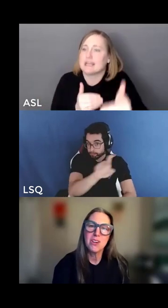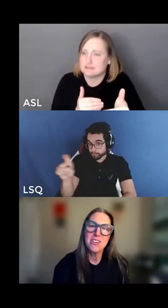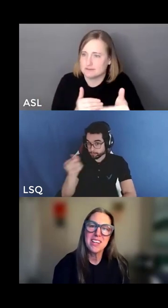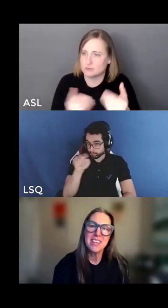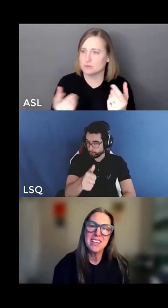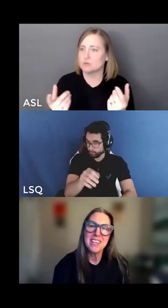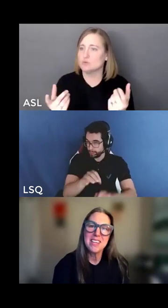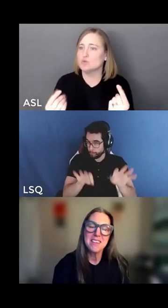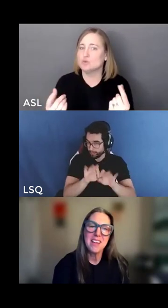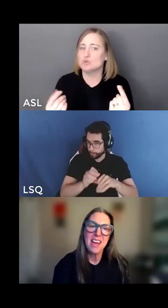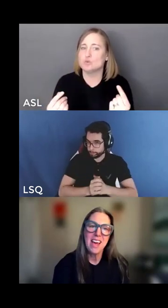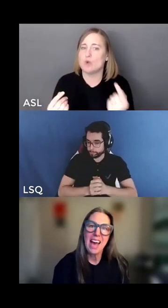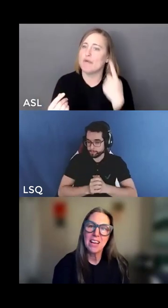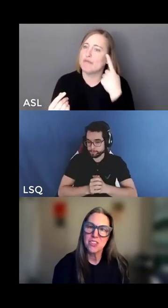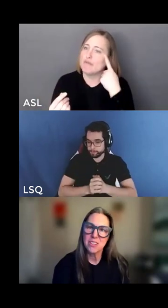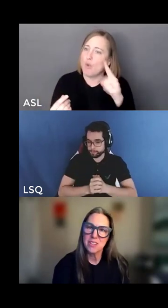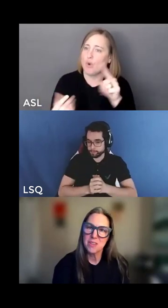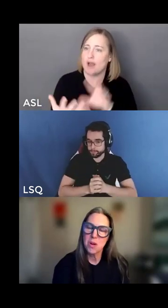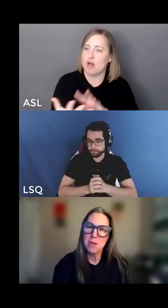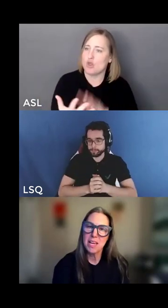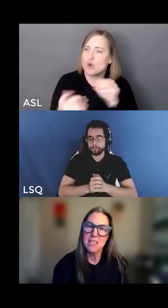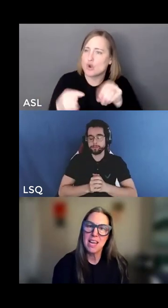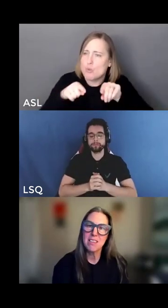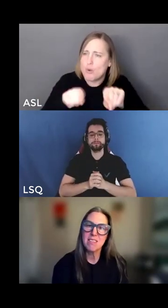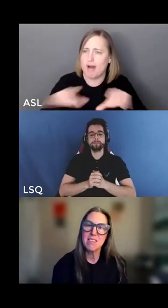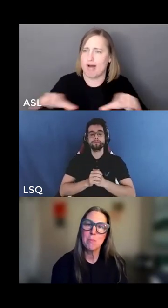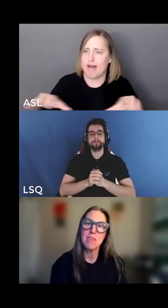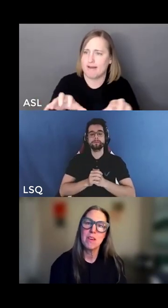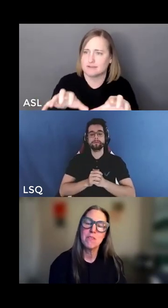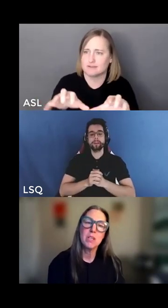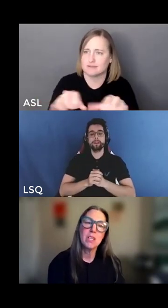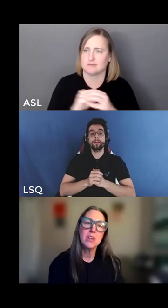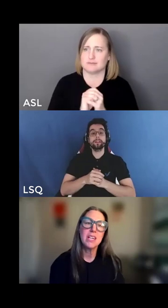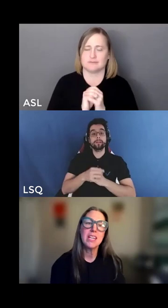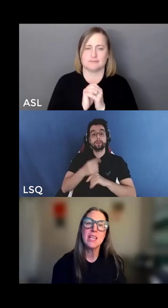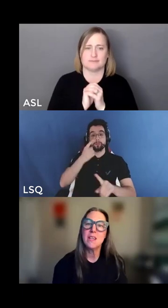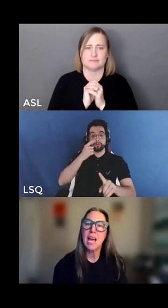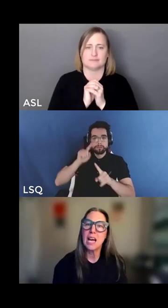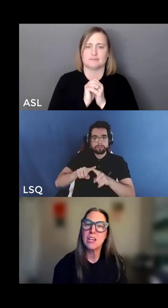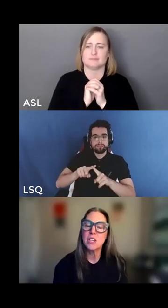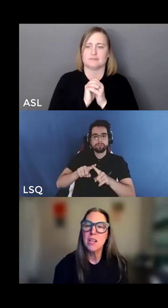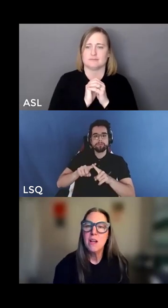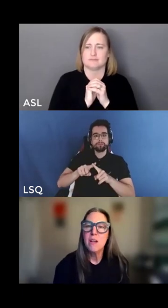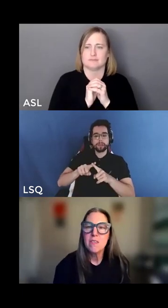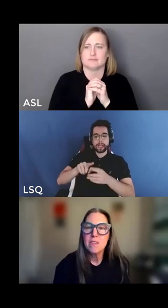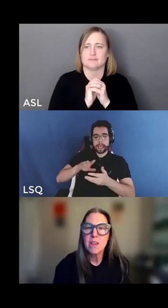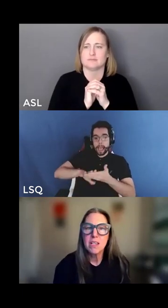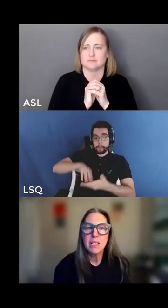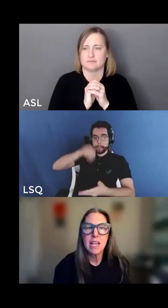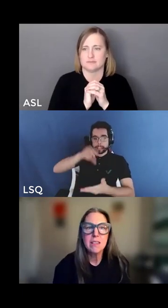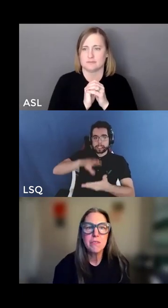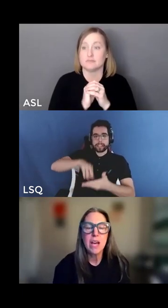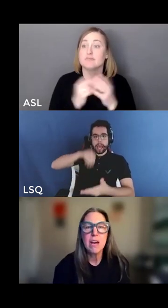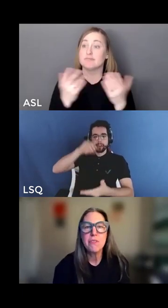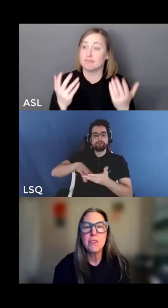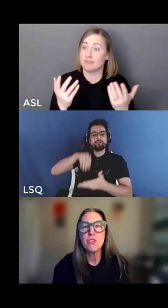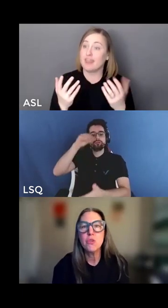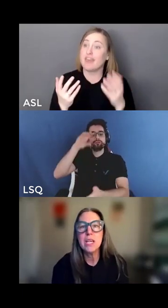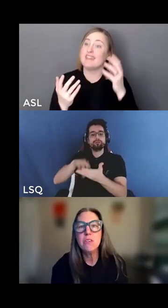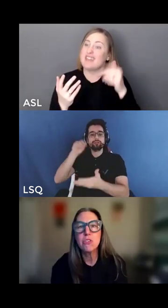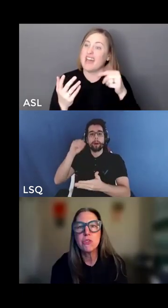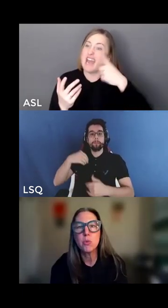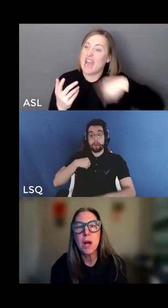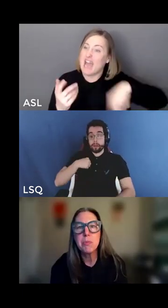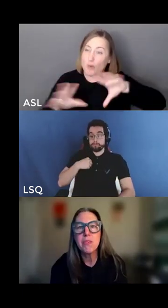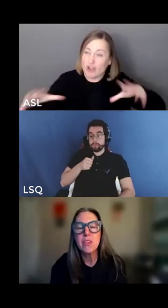for learning in action what are my next steps for learning in action this is our collective effort